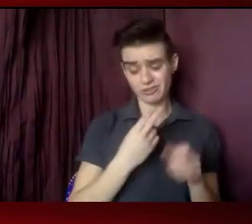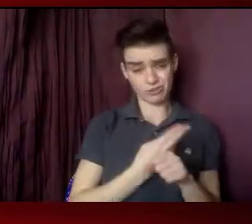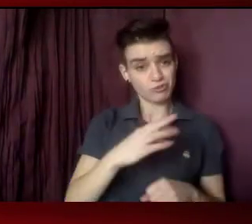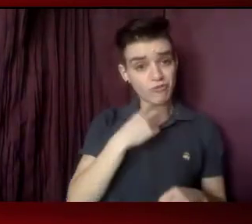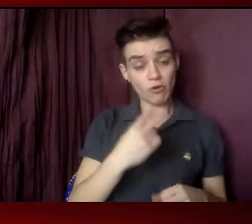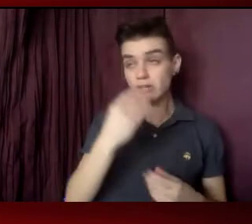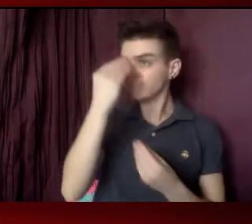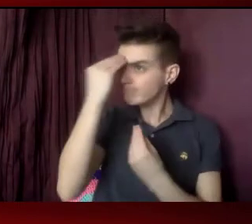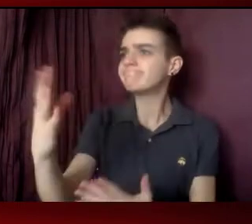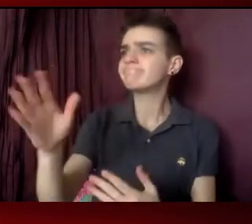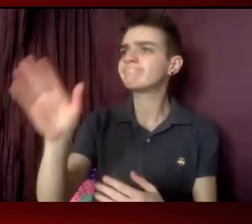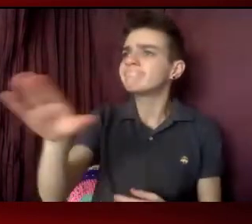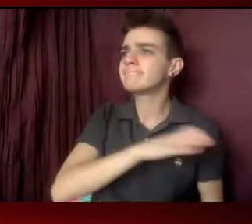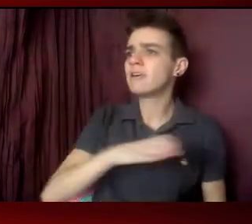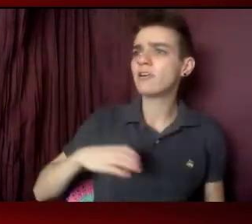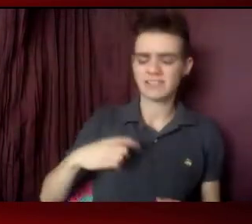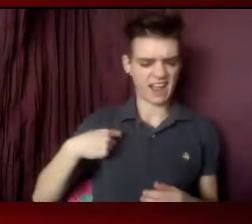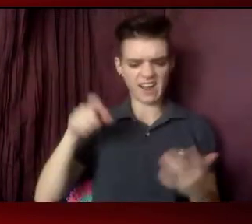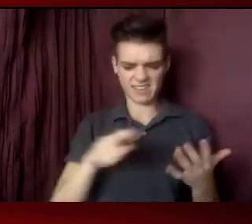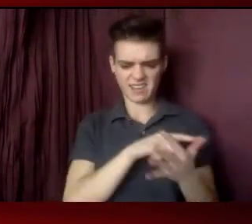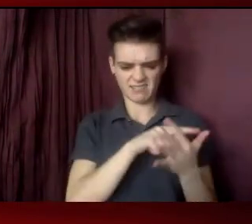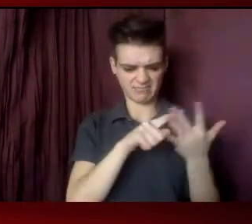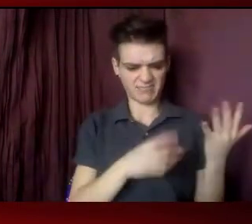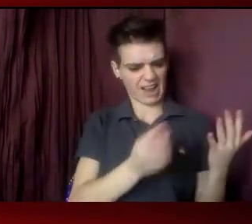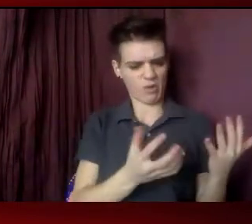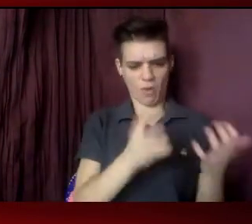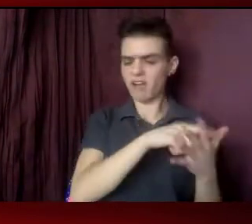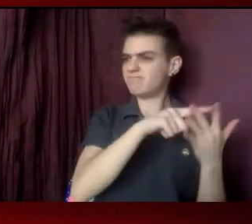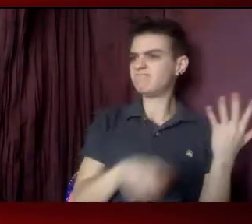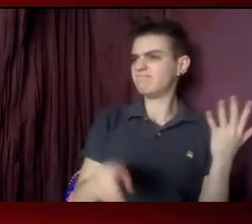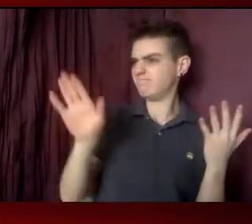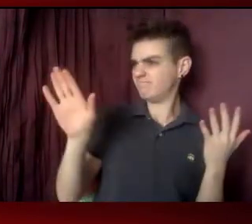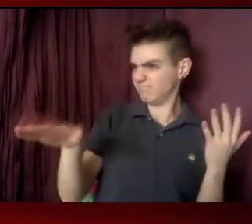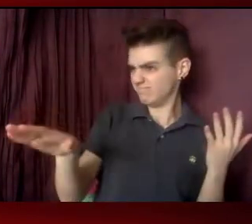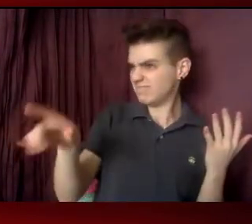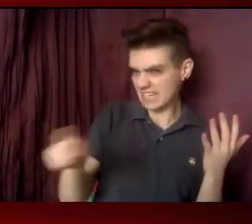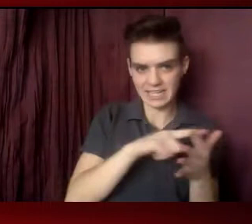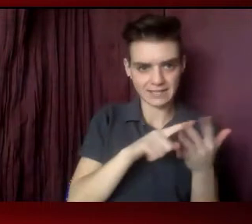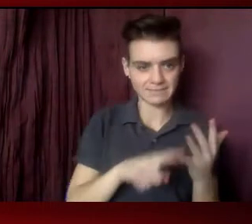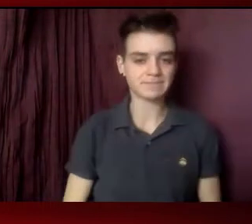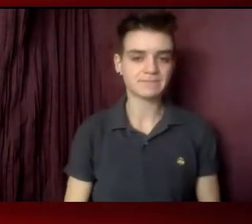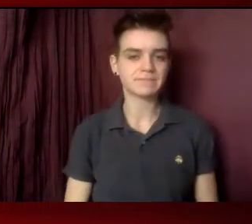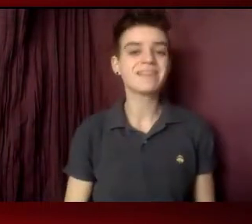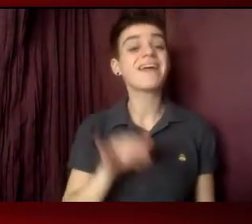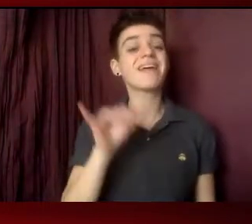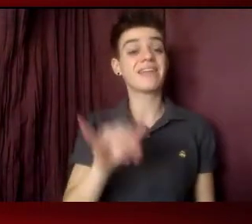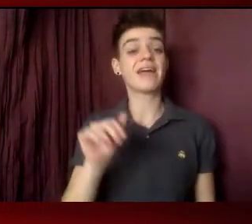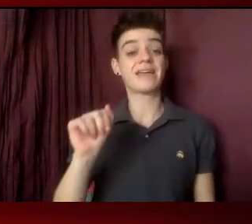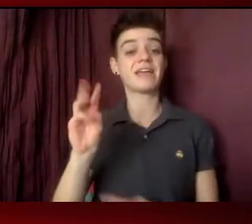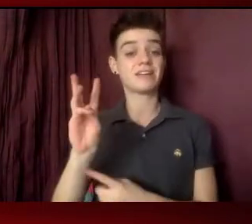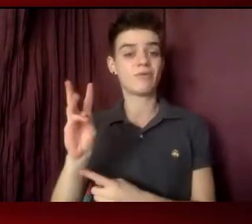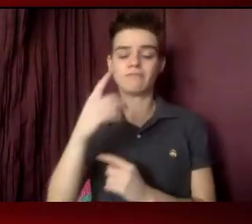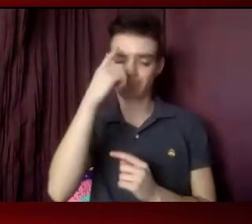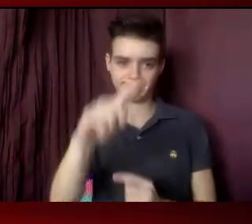what we need, what we want, and why. That's what AIDS Watch is